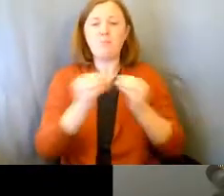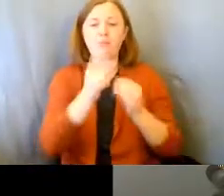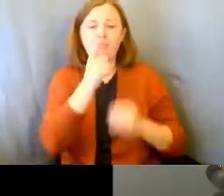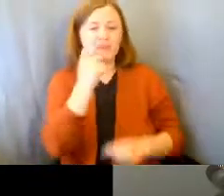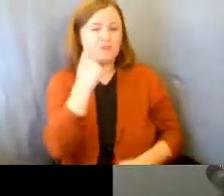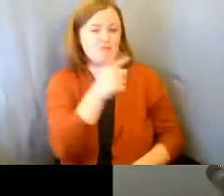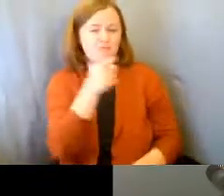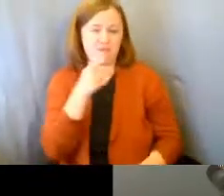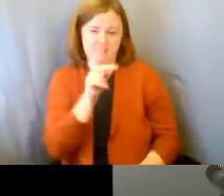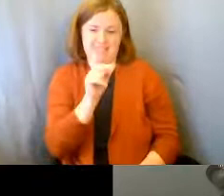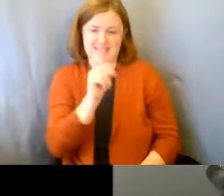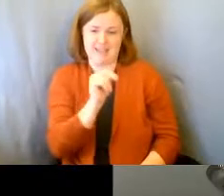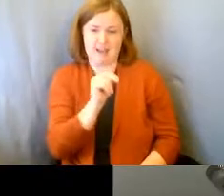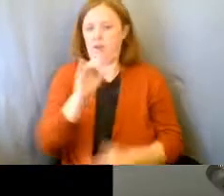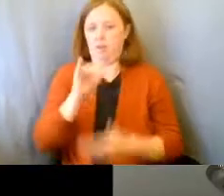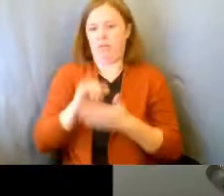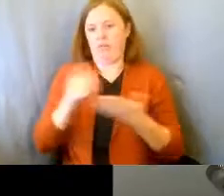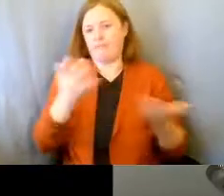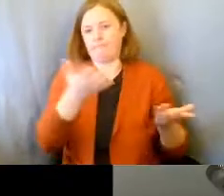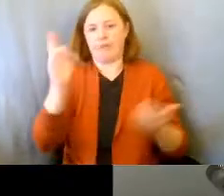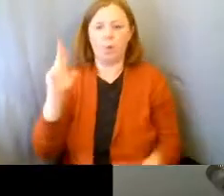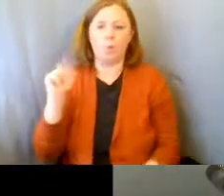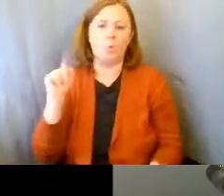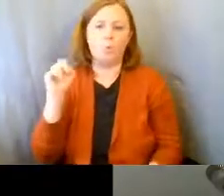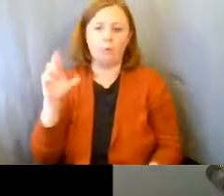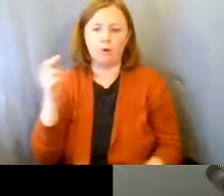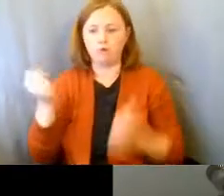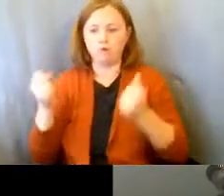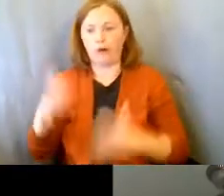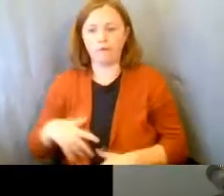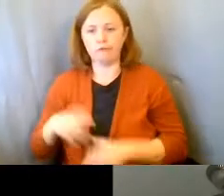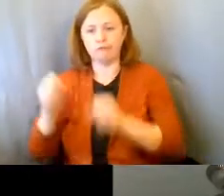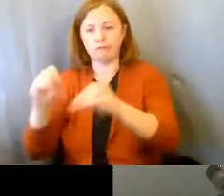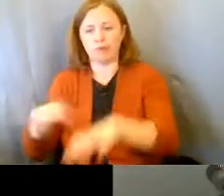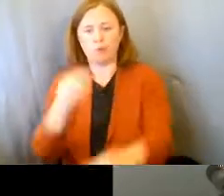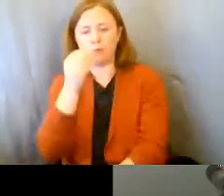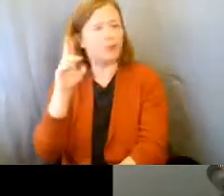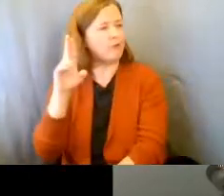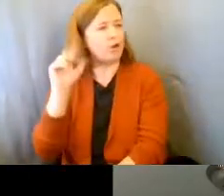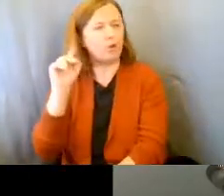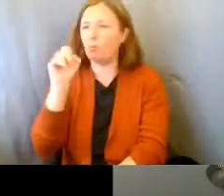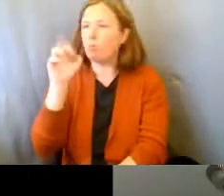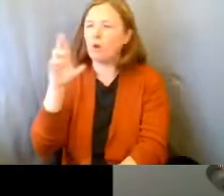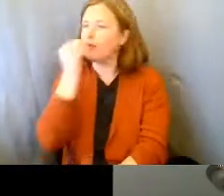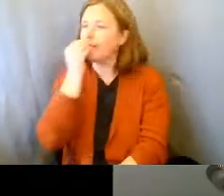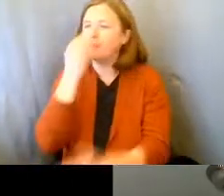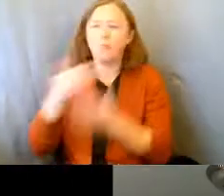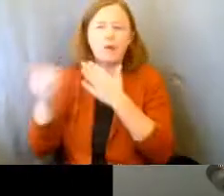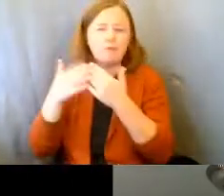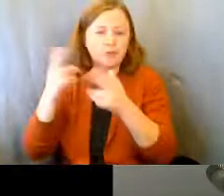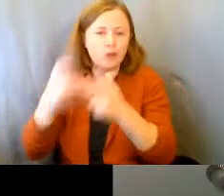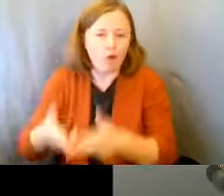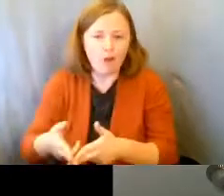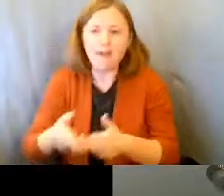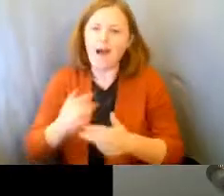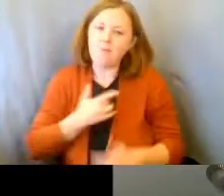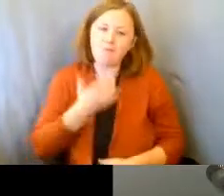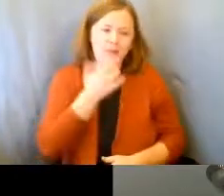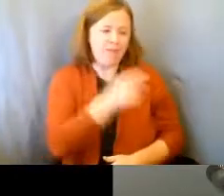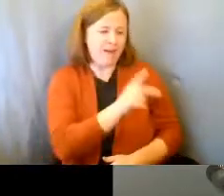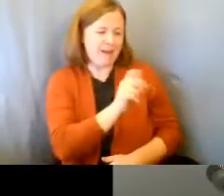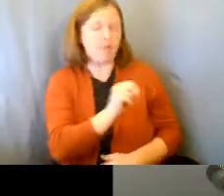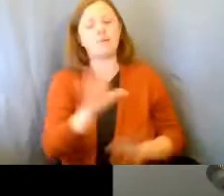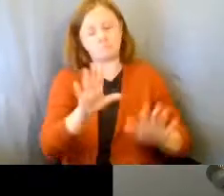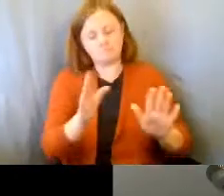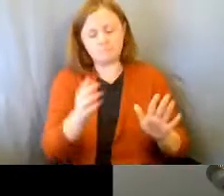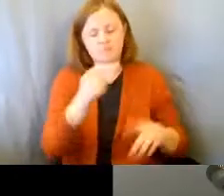Kin than lunch from an Uber driver or whatever, Uber Eats, whatever they call that now, right? So that was long before